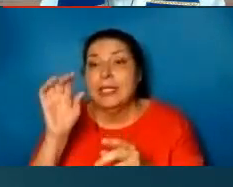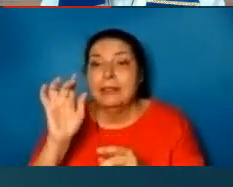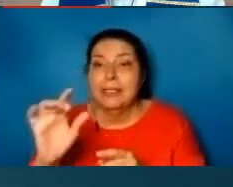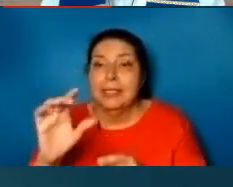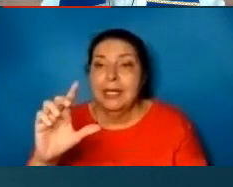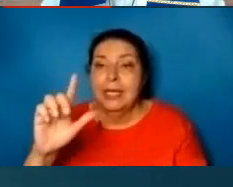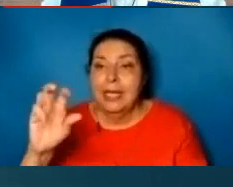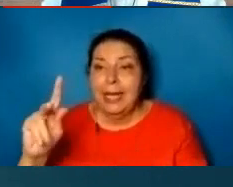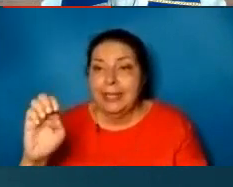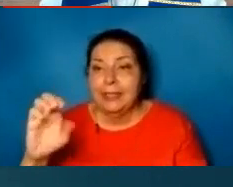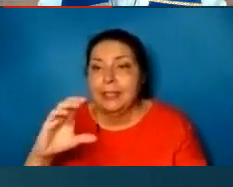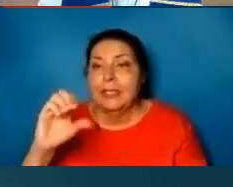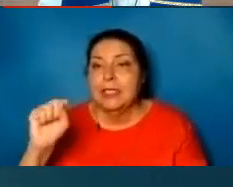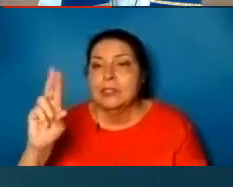this video. Thank you.